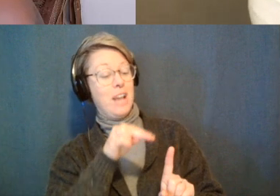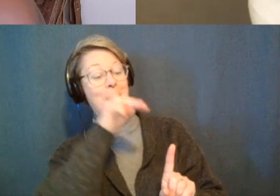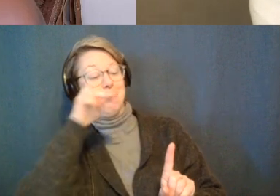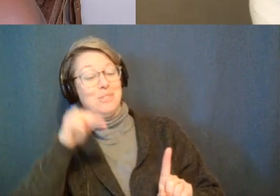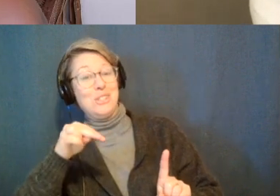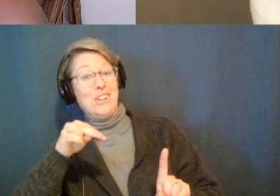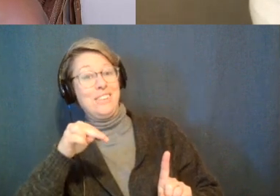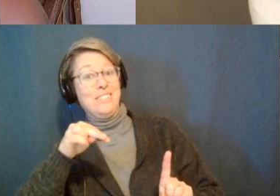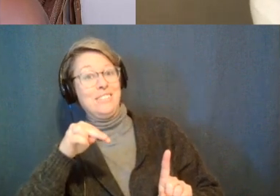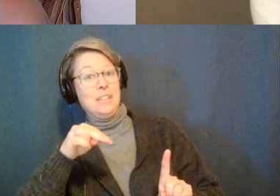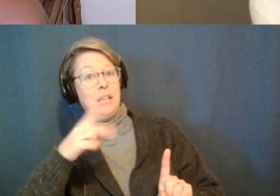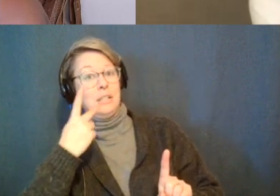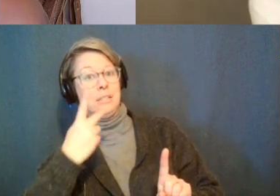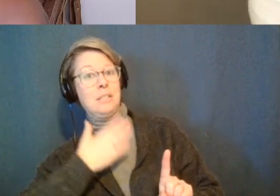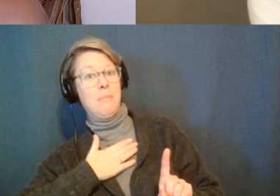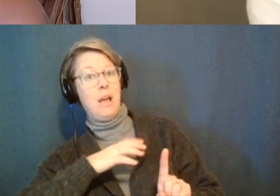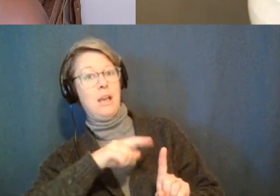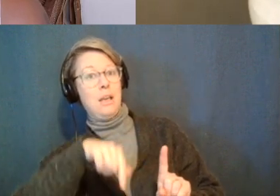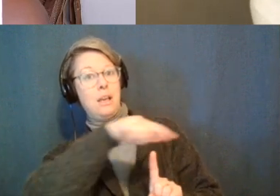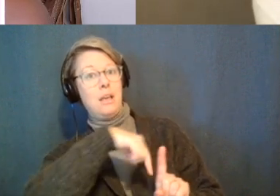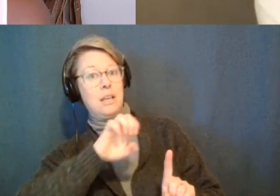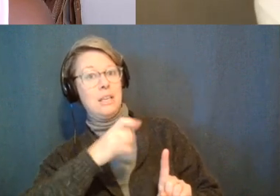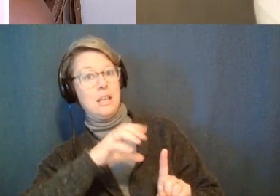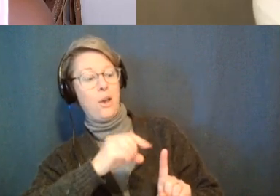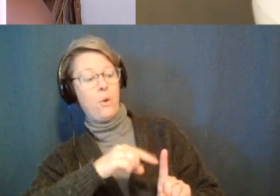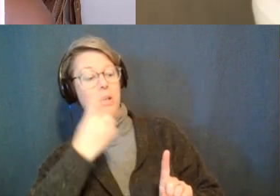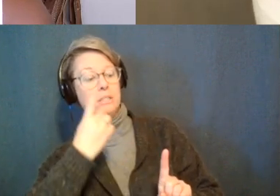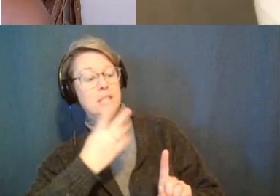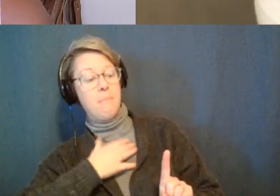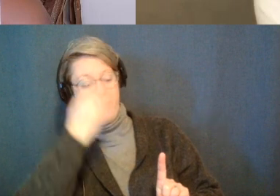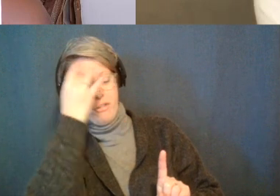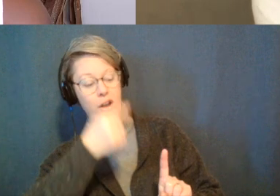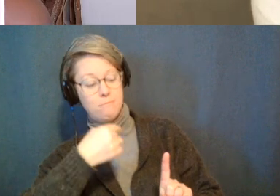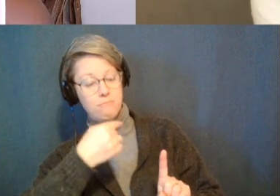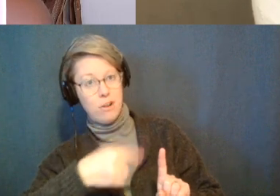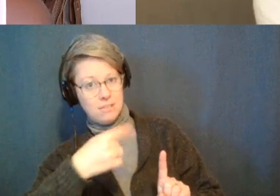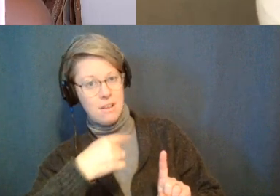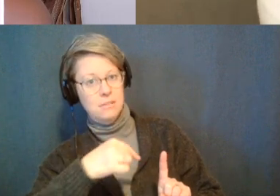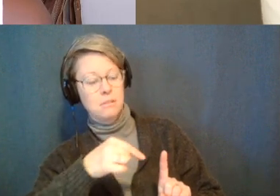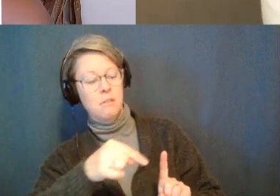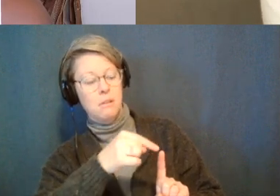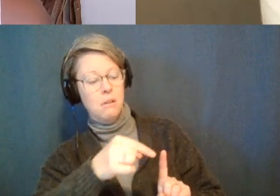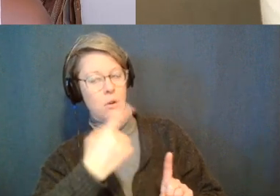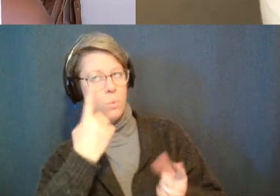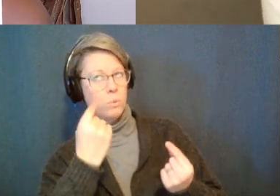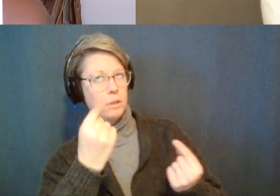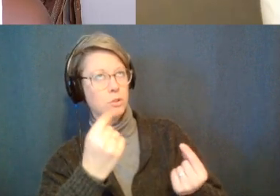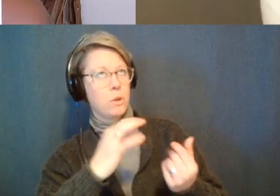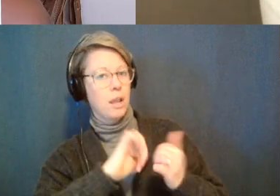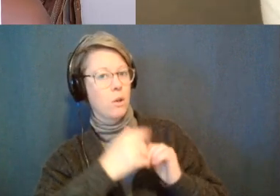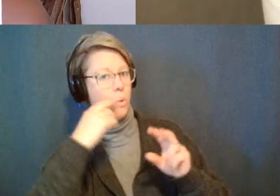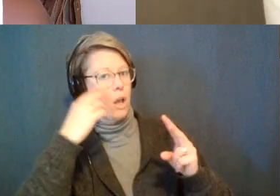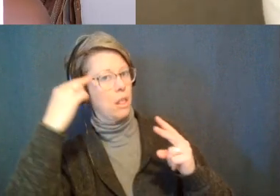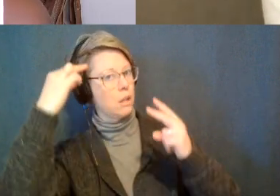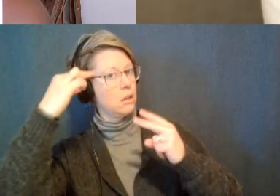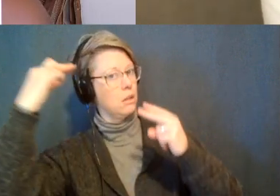can observe the ego and you can be like oh this is where my mind is going why is it going there how do i hold space for that and compassion